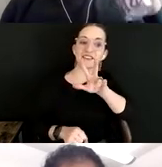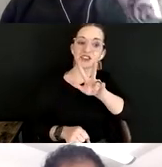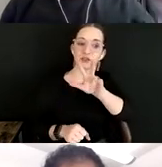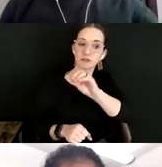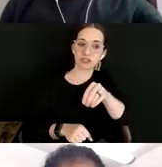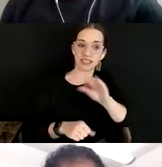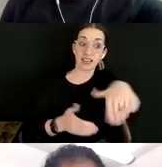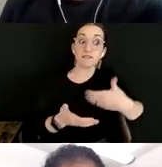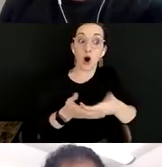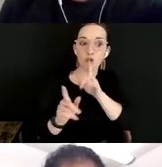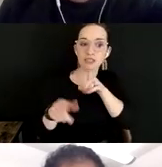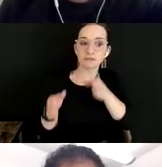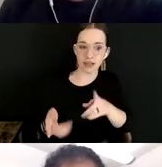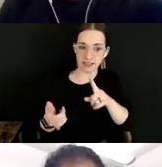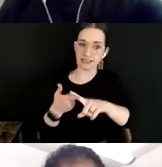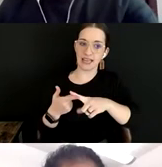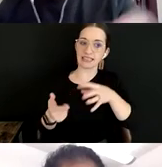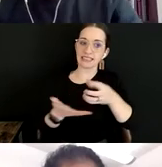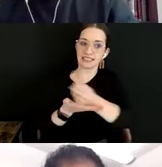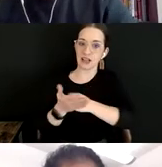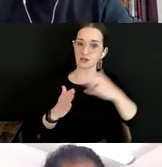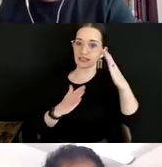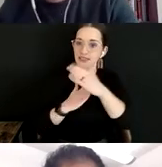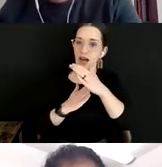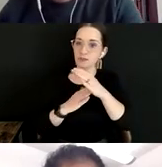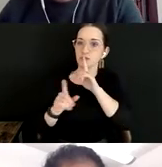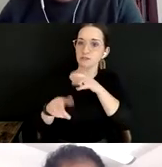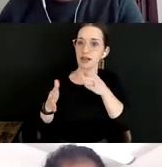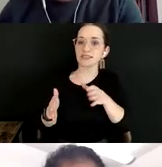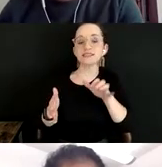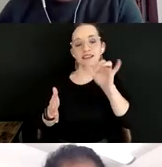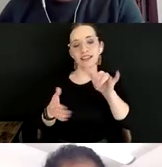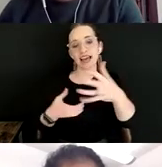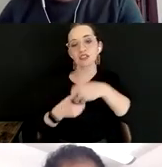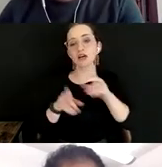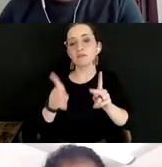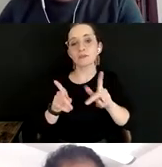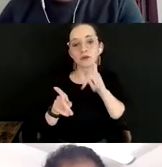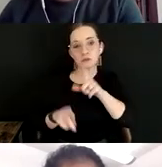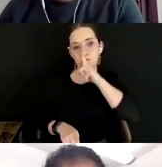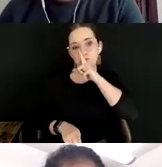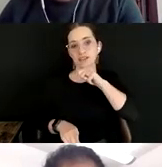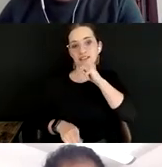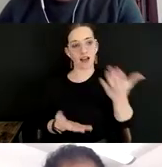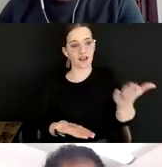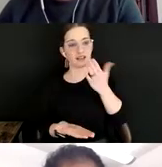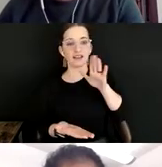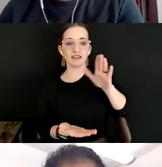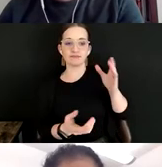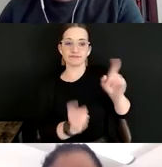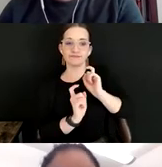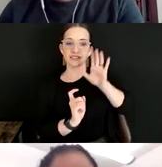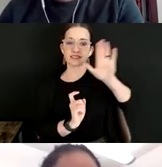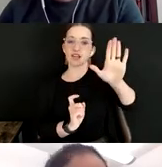that number, that percentage includes people who didn't actually assert a primary occupation in a way that we could code for